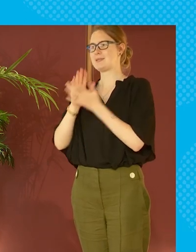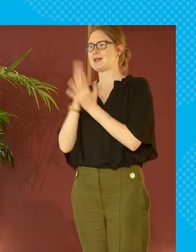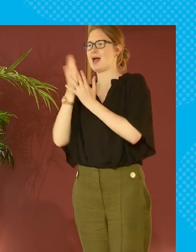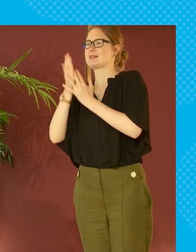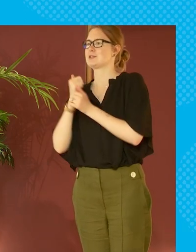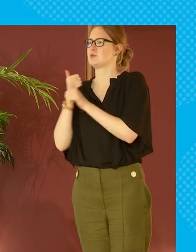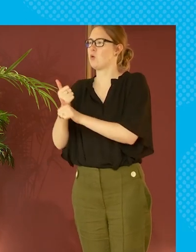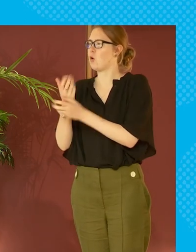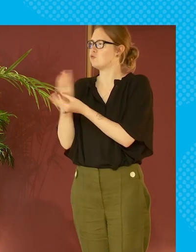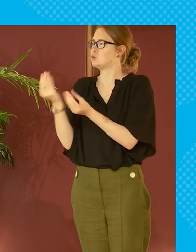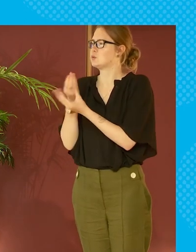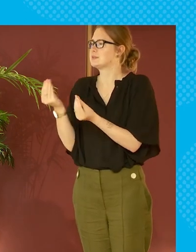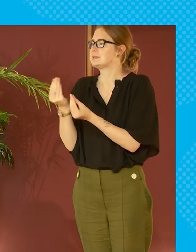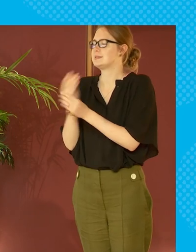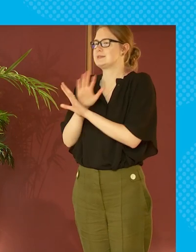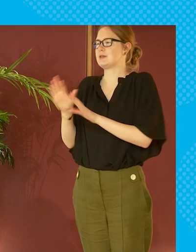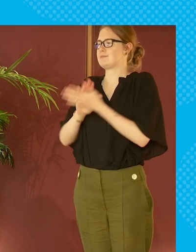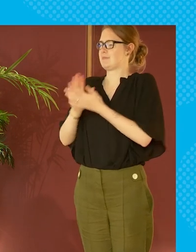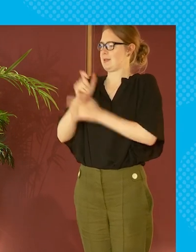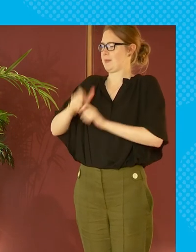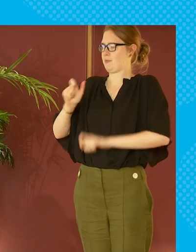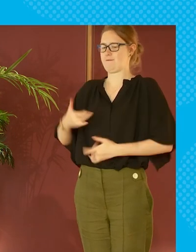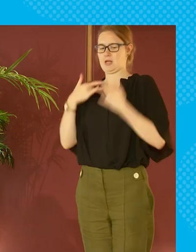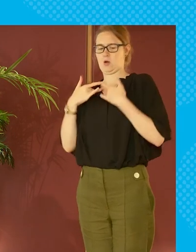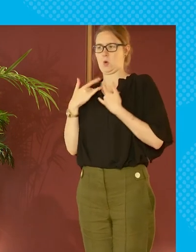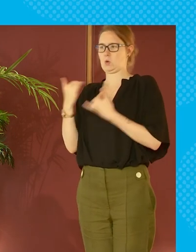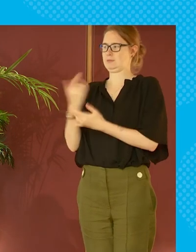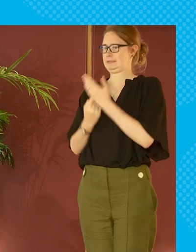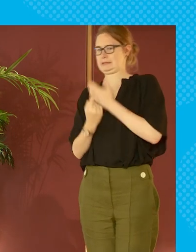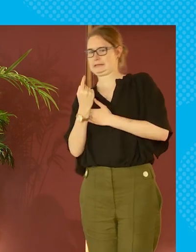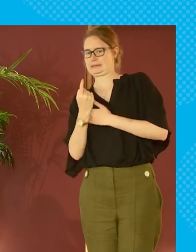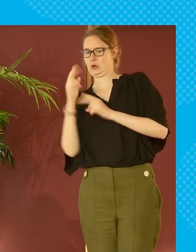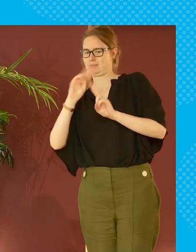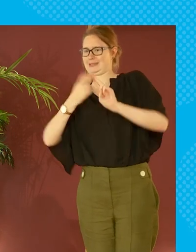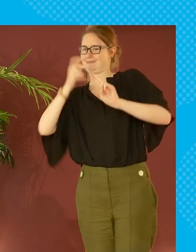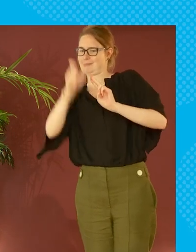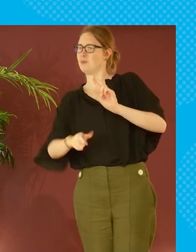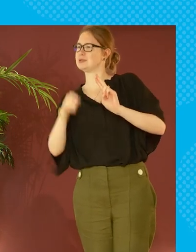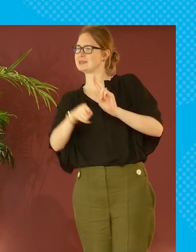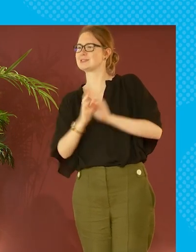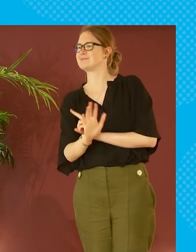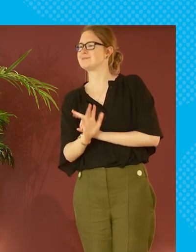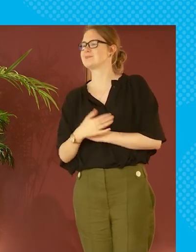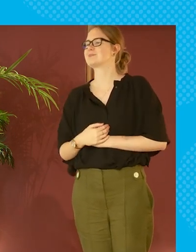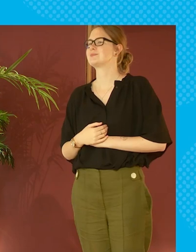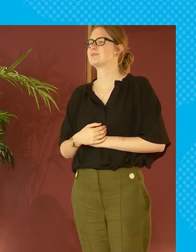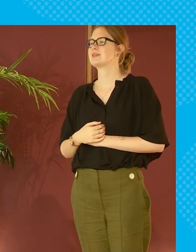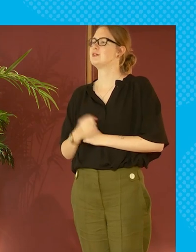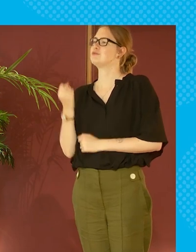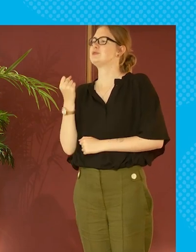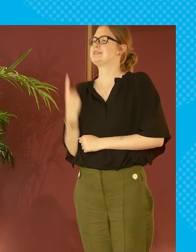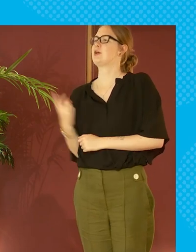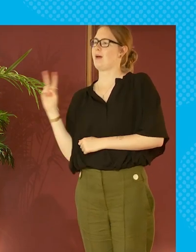and access to support and resources that doesn't make people feel they're going to be singled out or stigmatized in relation